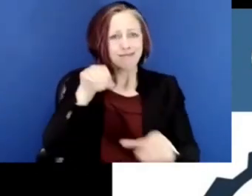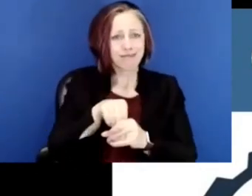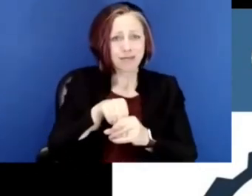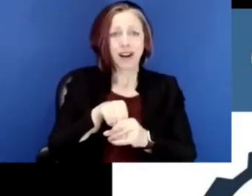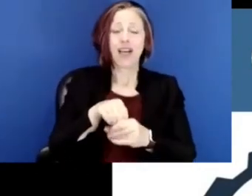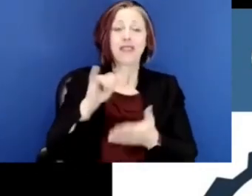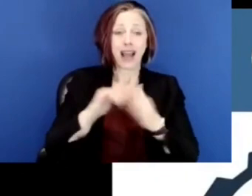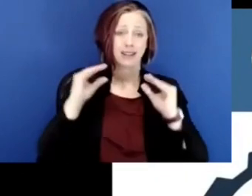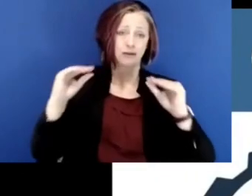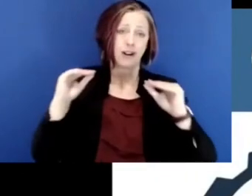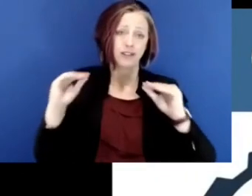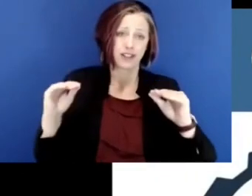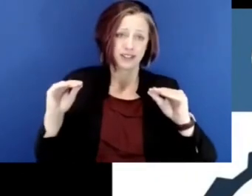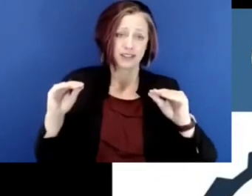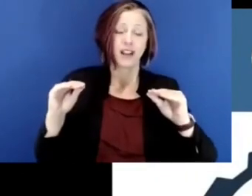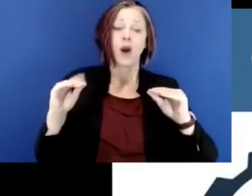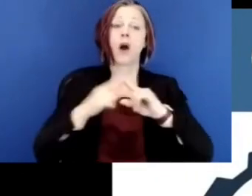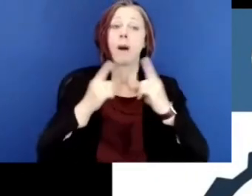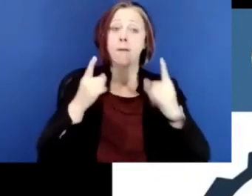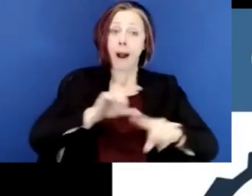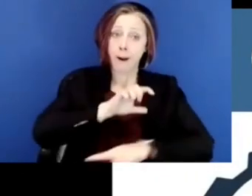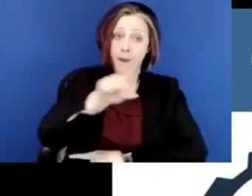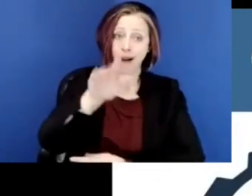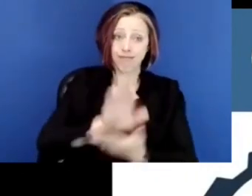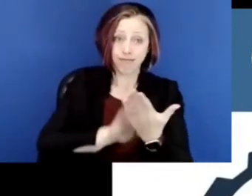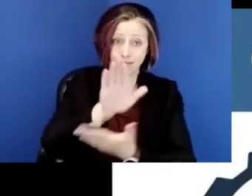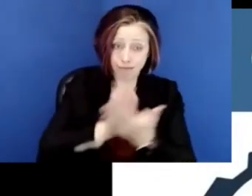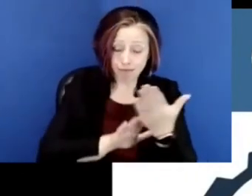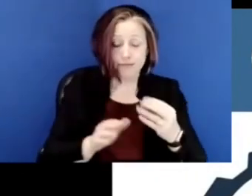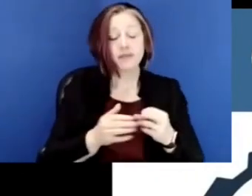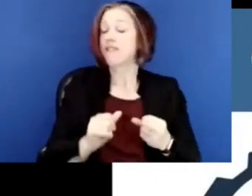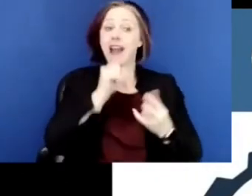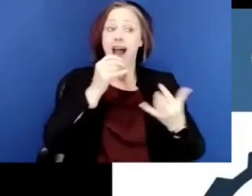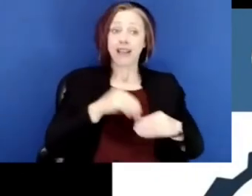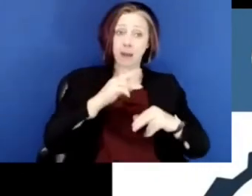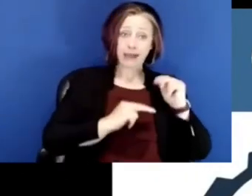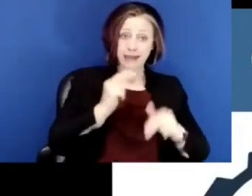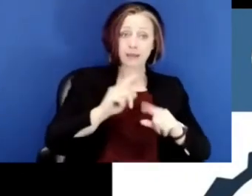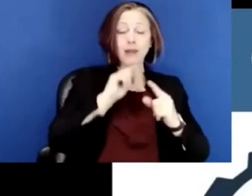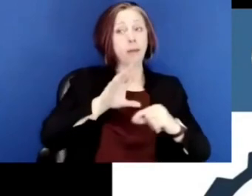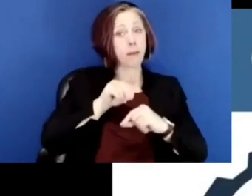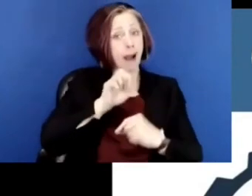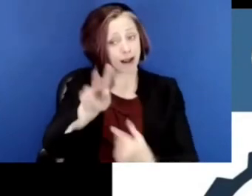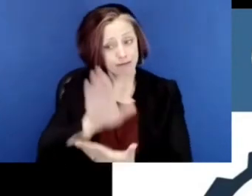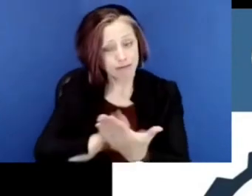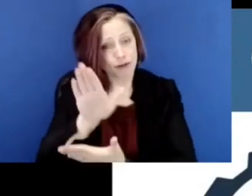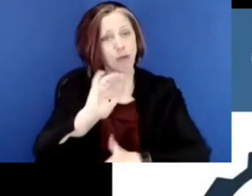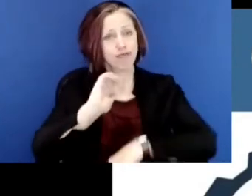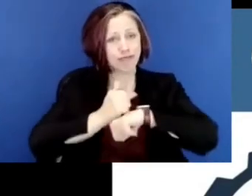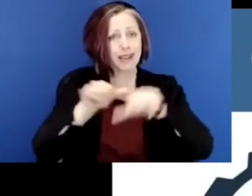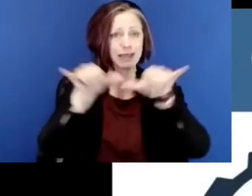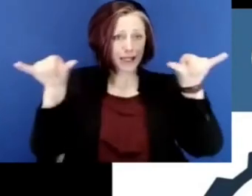part of what the instruction is when we go back to physical buildings, if we're not in them right now, and as we continue